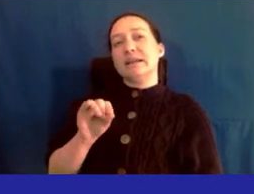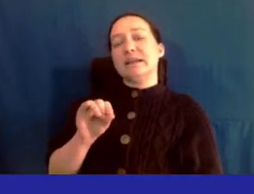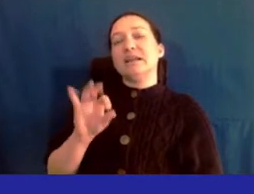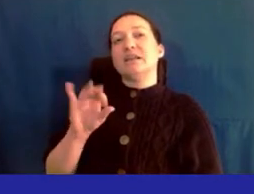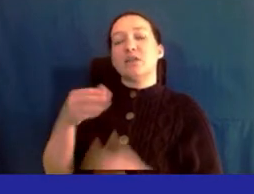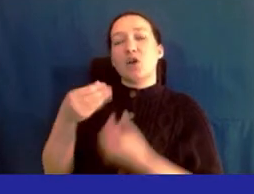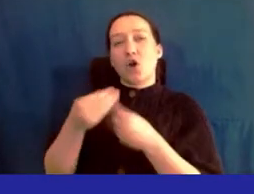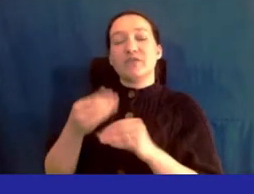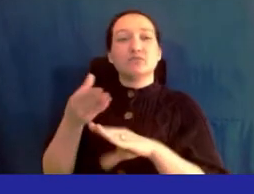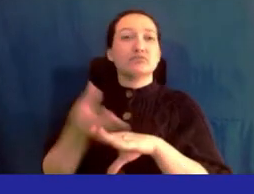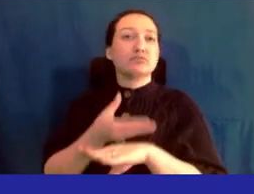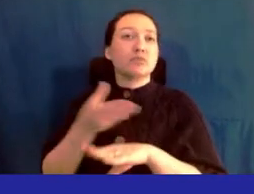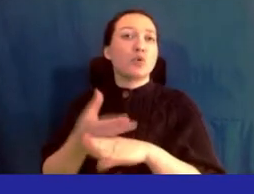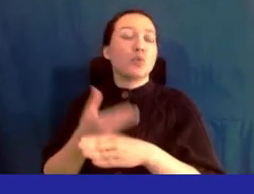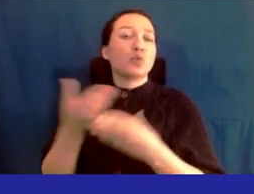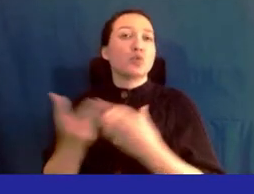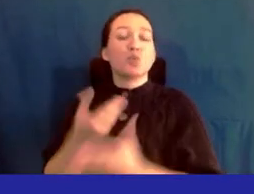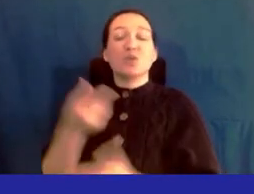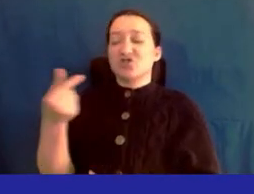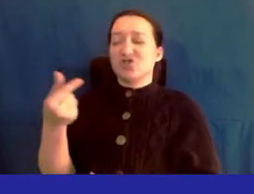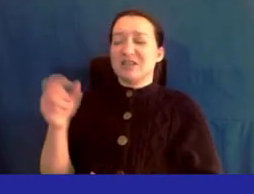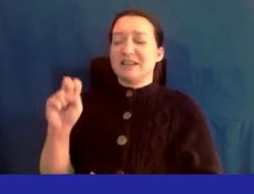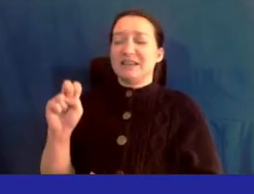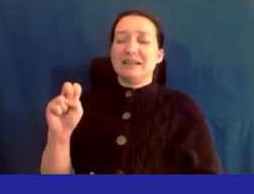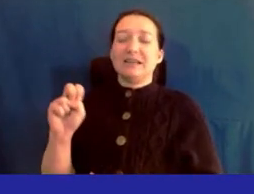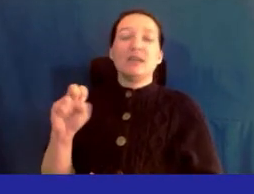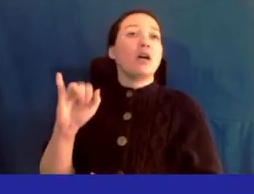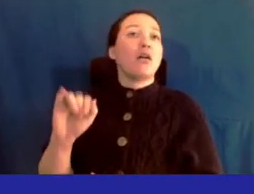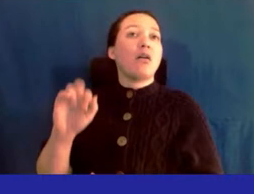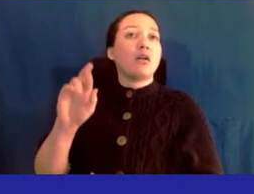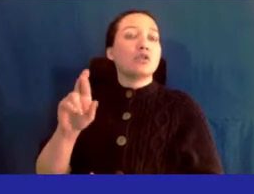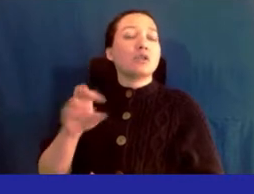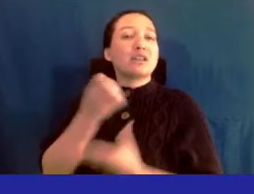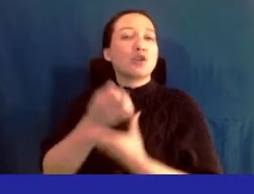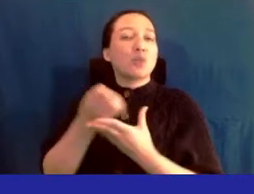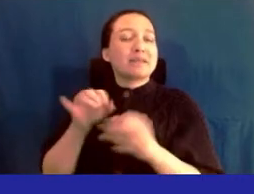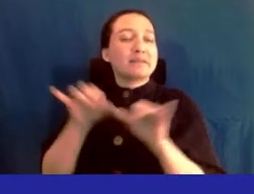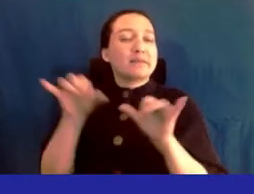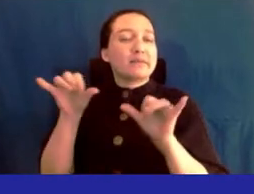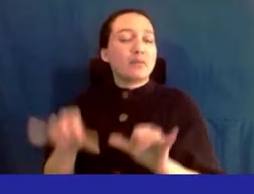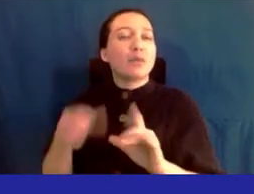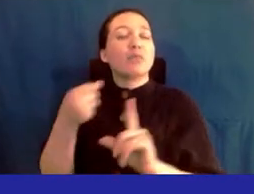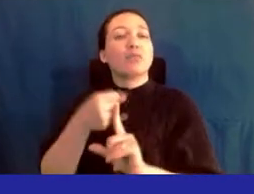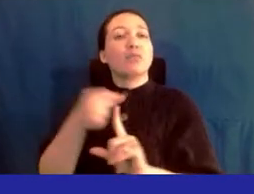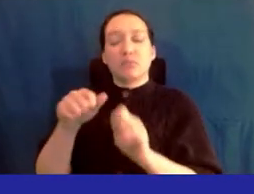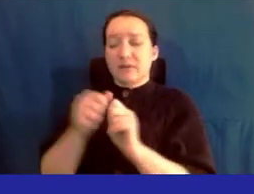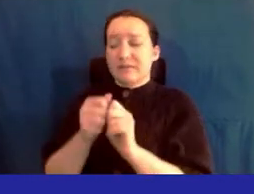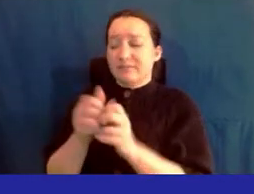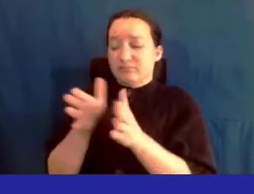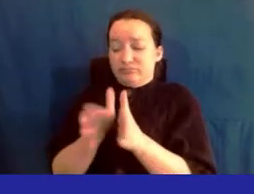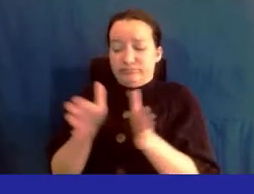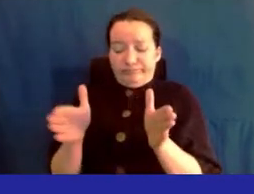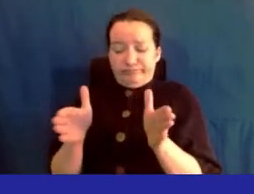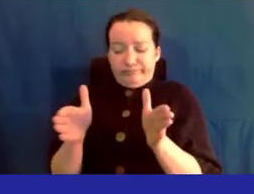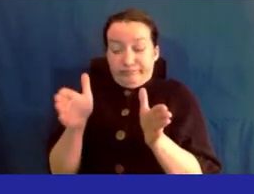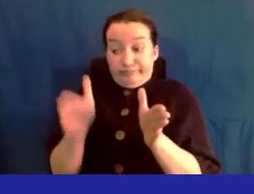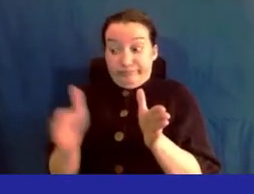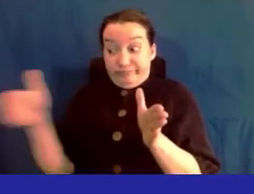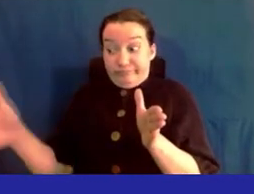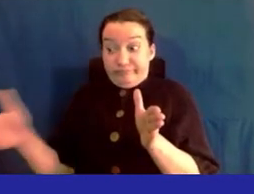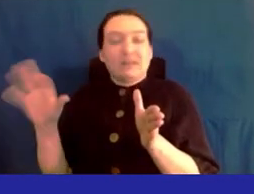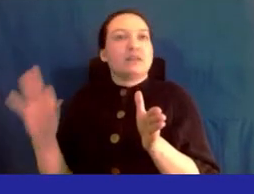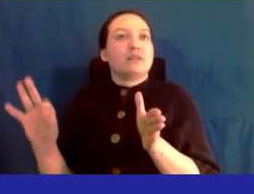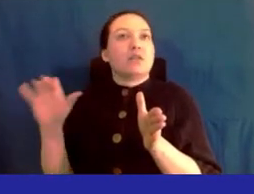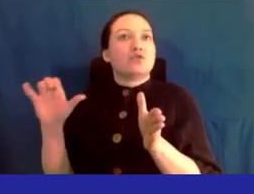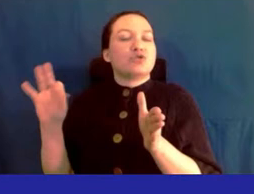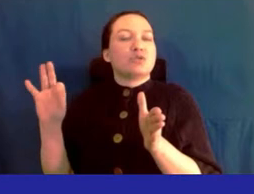will be renovated with a new ge ir equipment system and will be expanded to 900 square feet to improve